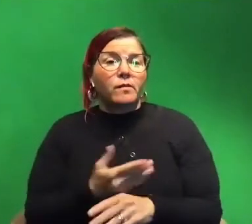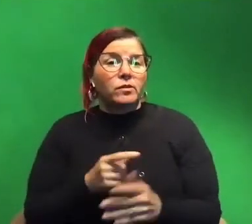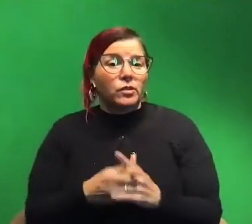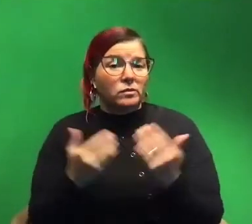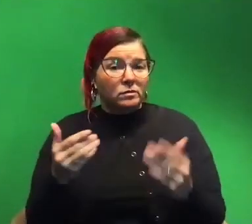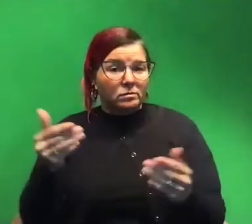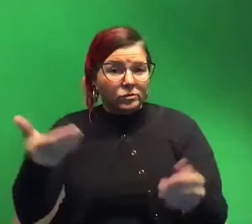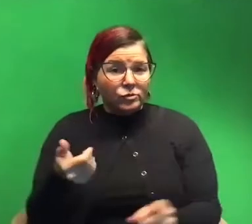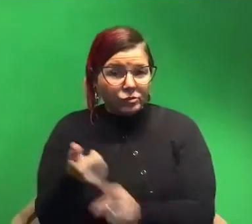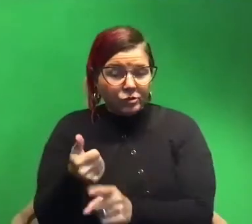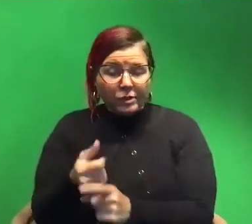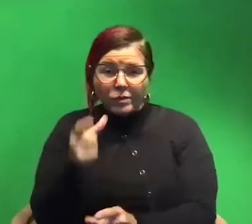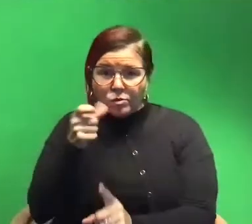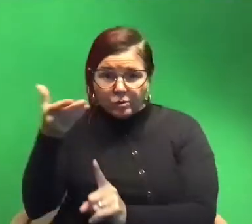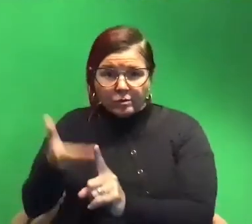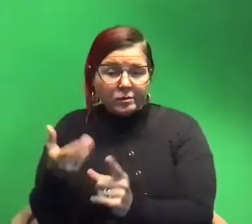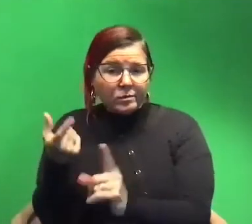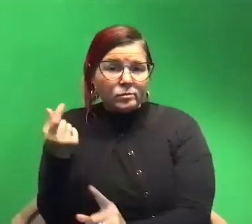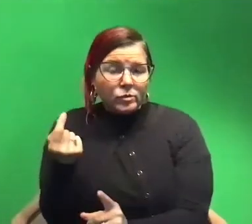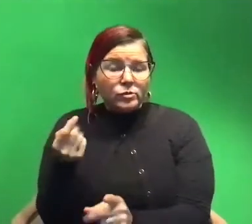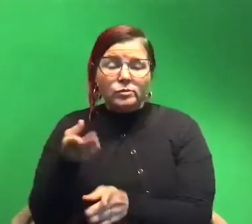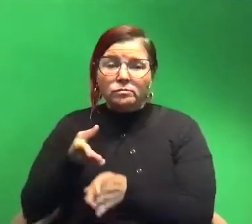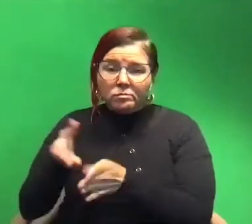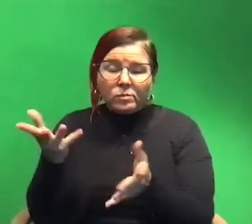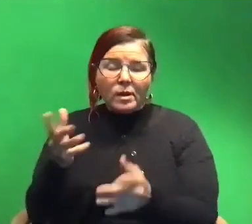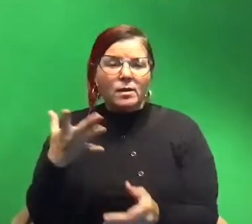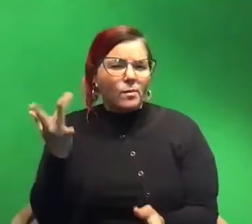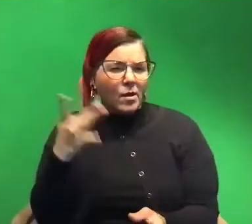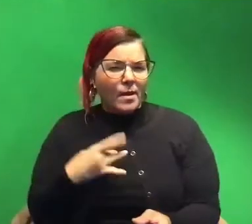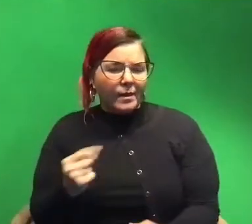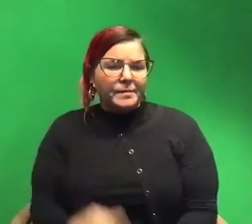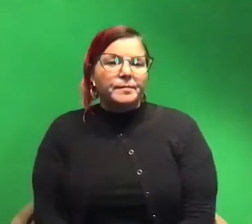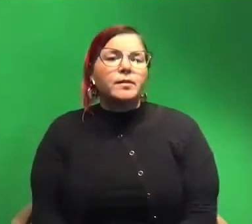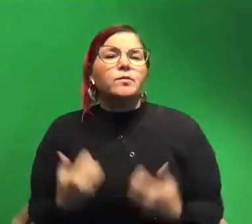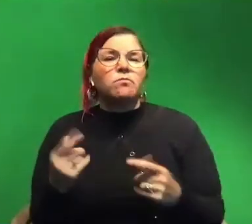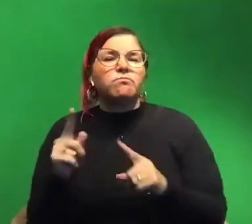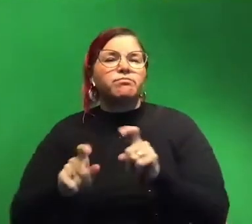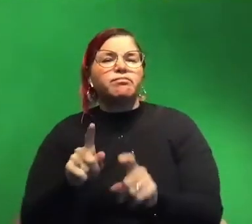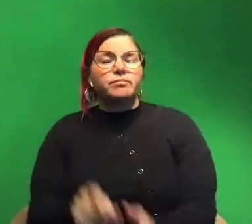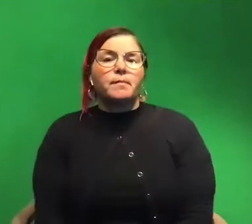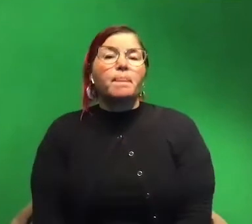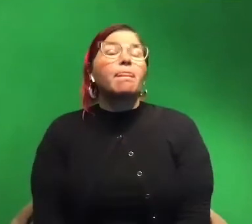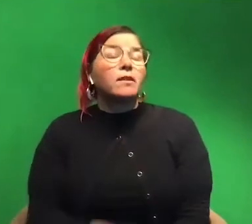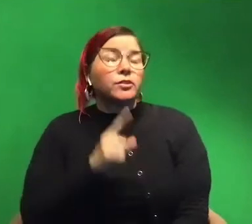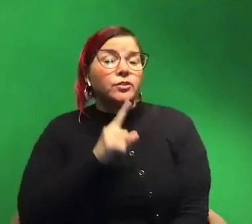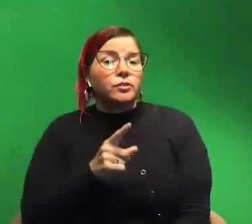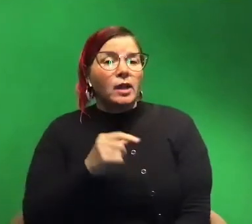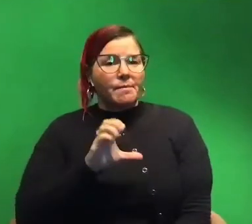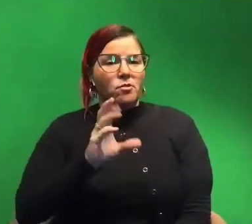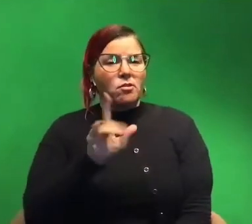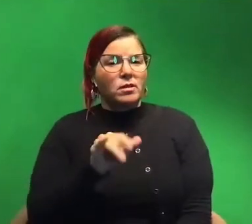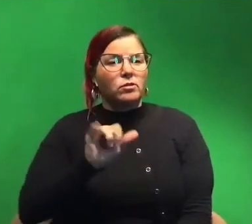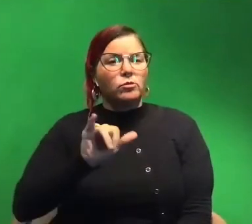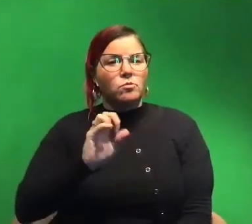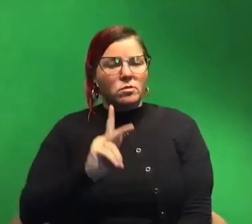do you want to introduce yourself, say who you are, what you do, why you like it, and then we'll launch into questions. Sure. I'm Carly York and